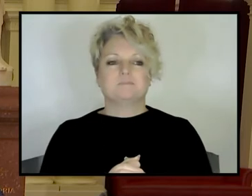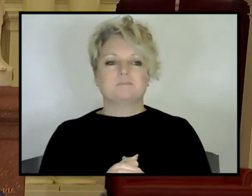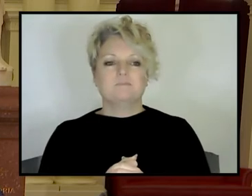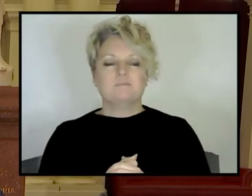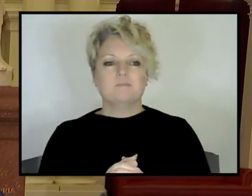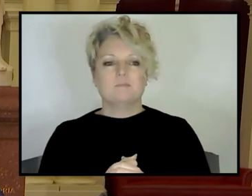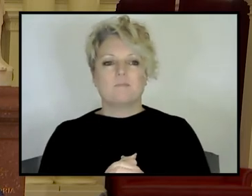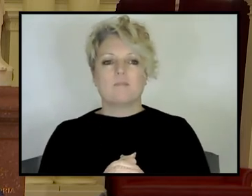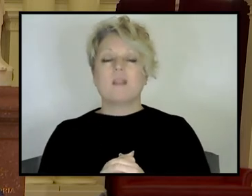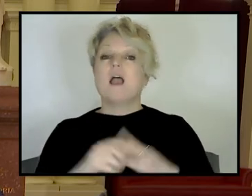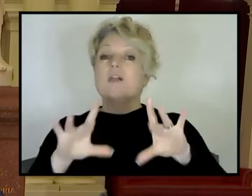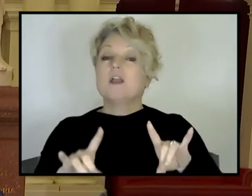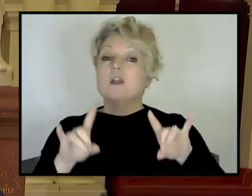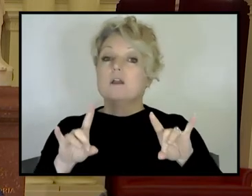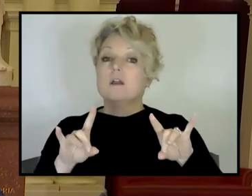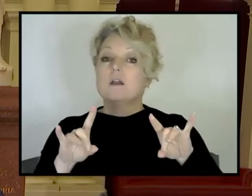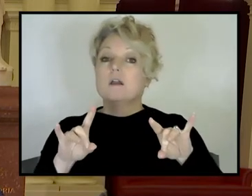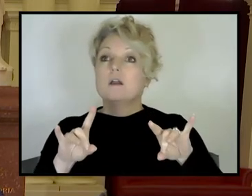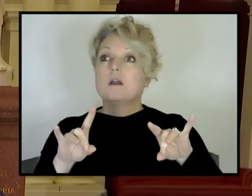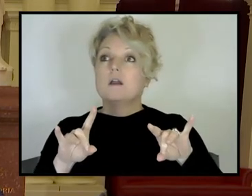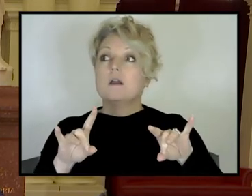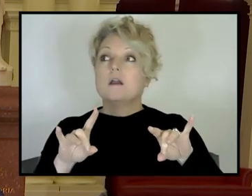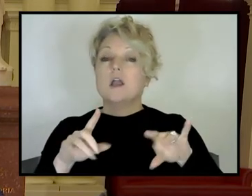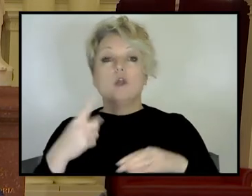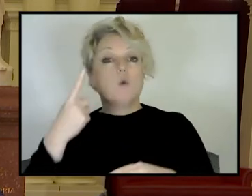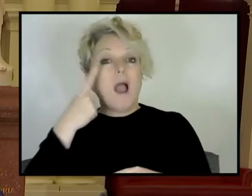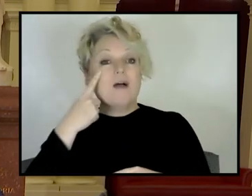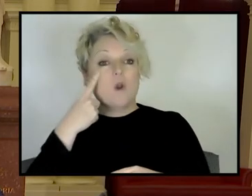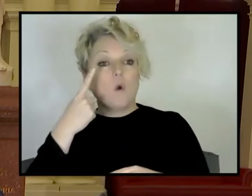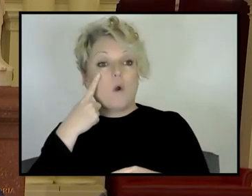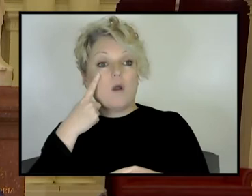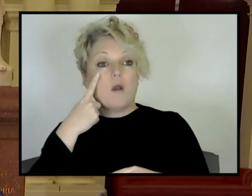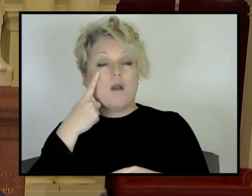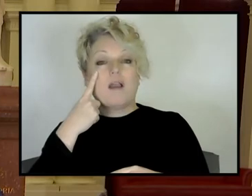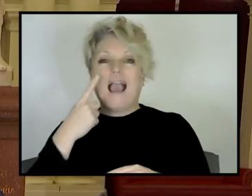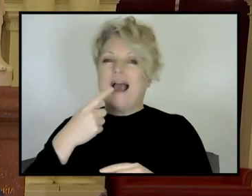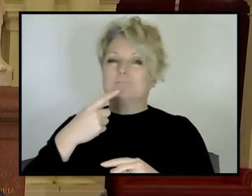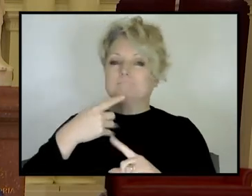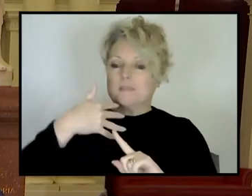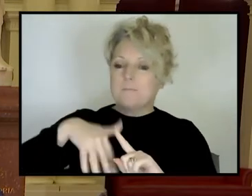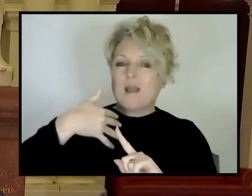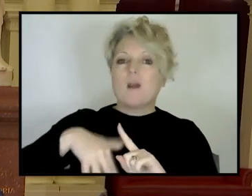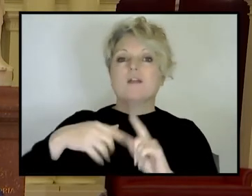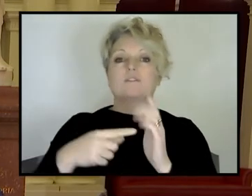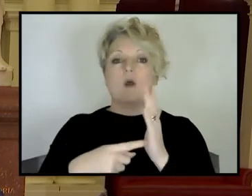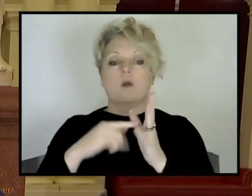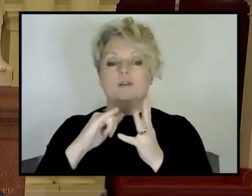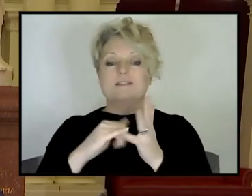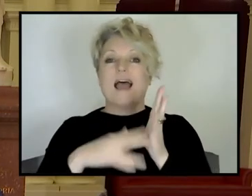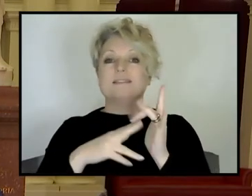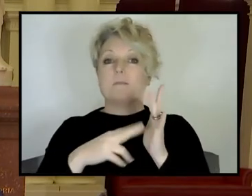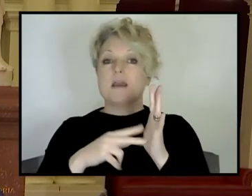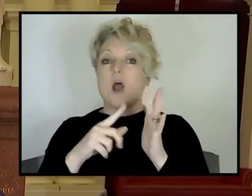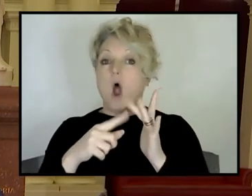so the Australian, I think, you know, when you look at the GS-inclinal, you know, background for the Tasmanides, which are the rocks that we're standing on here in Australia,